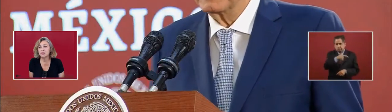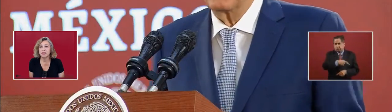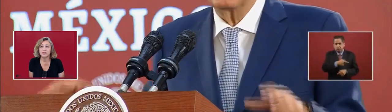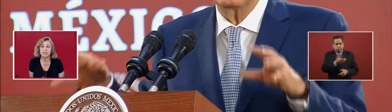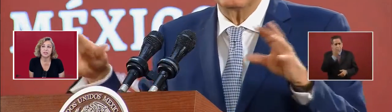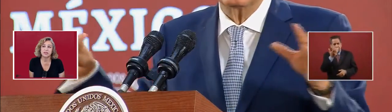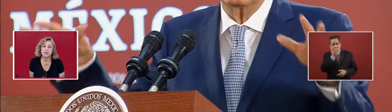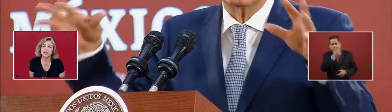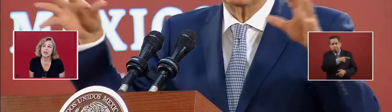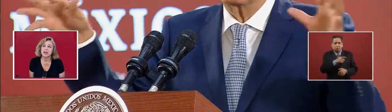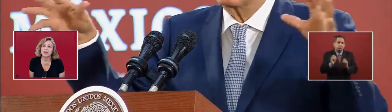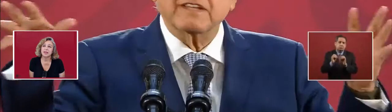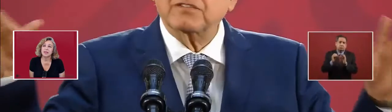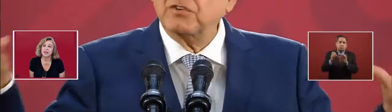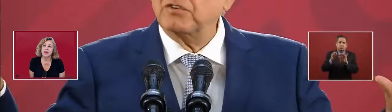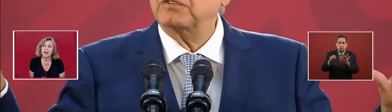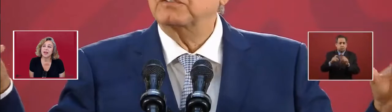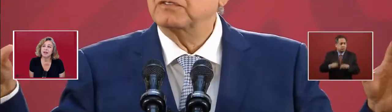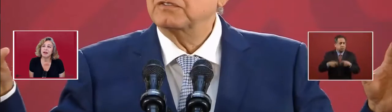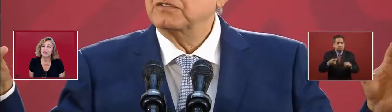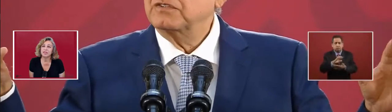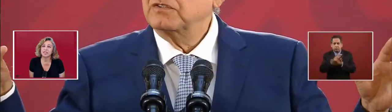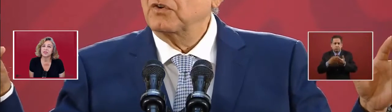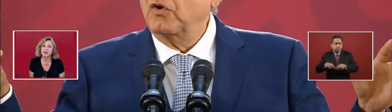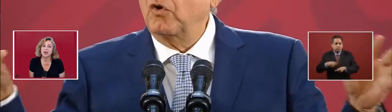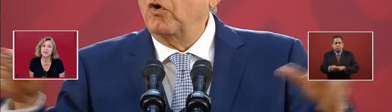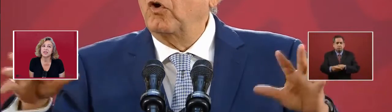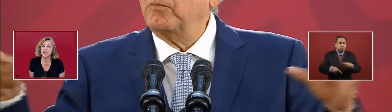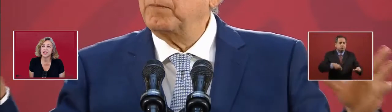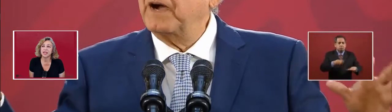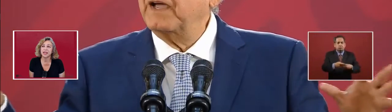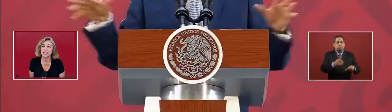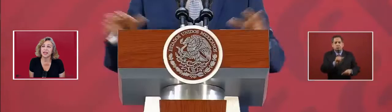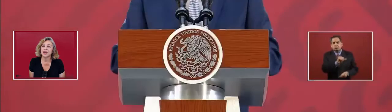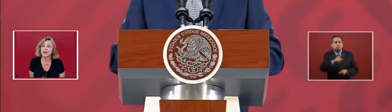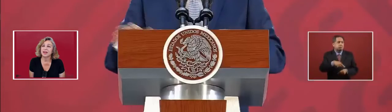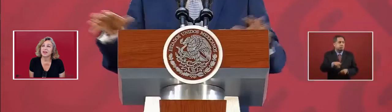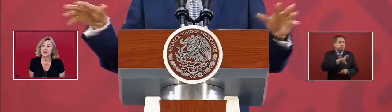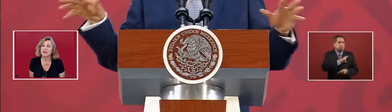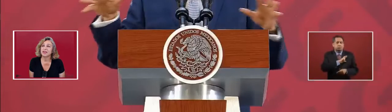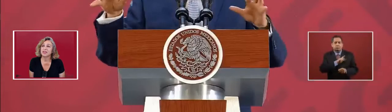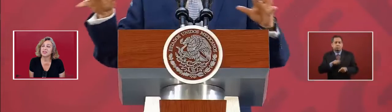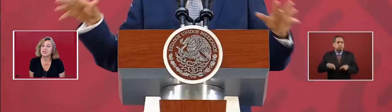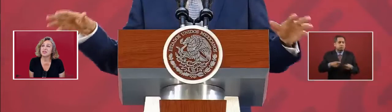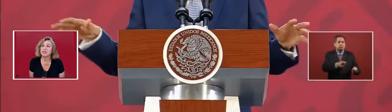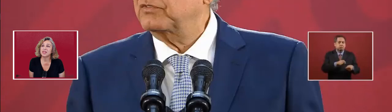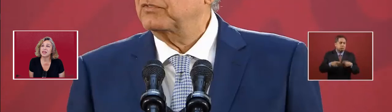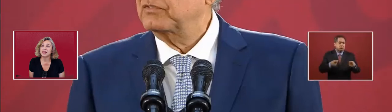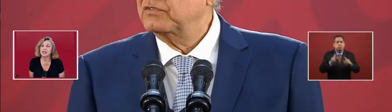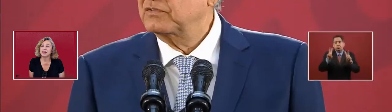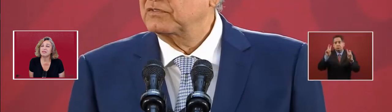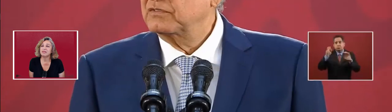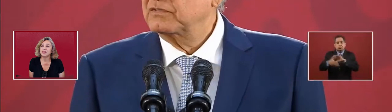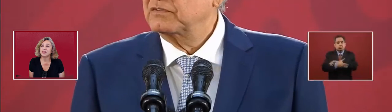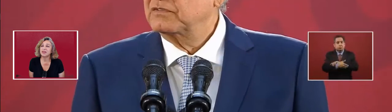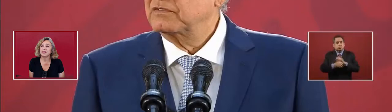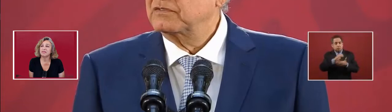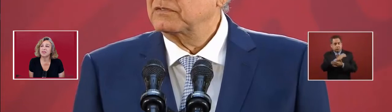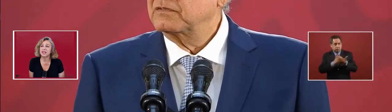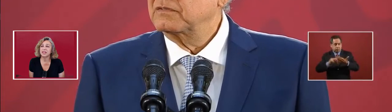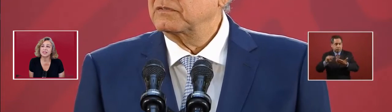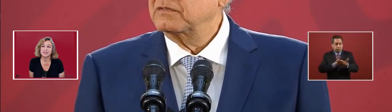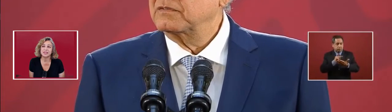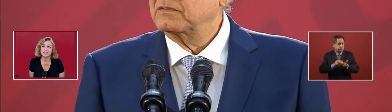devoted themselves to. They had offices for contracting so that they could give the